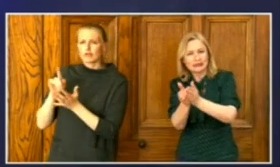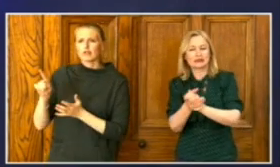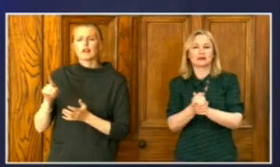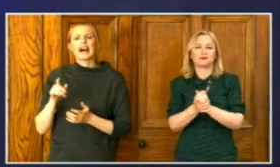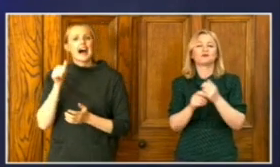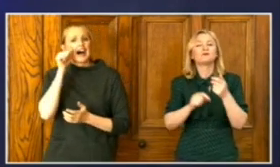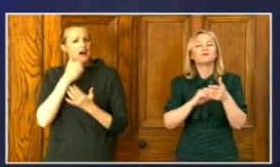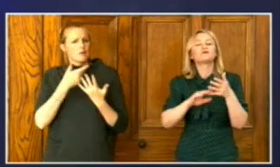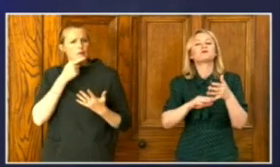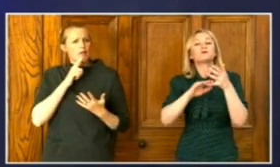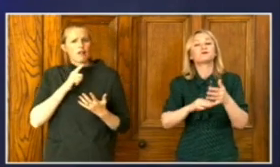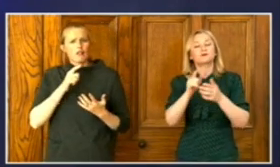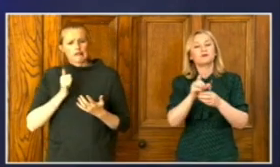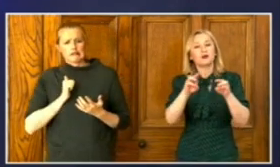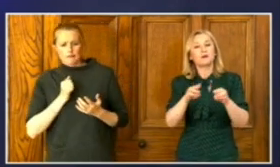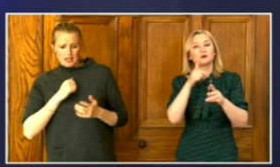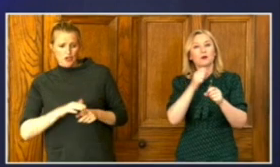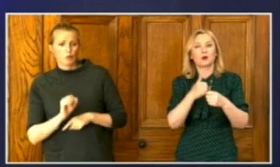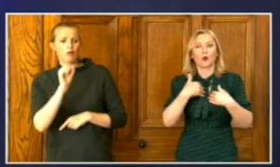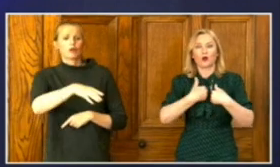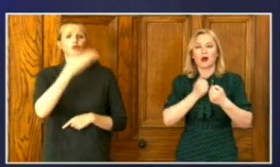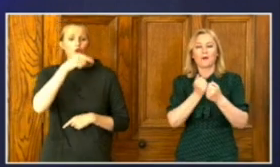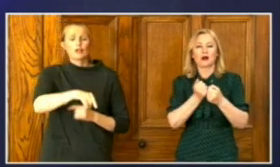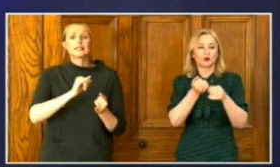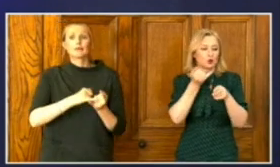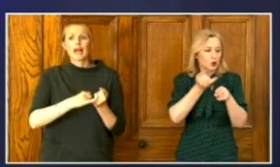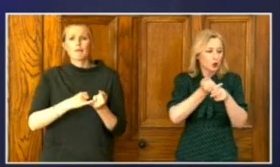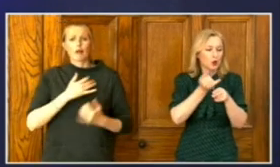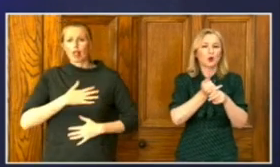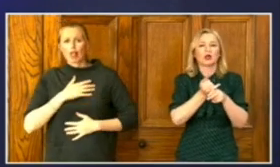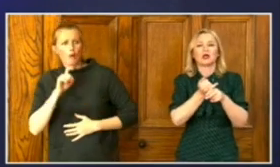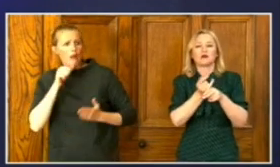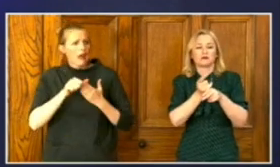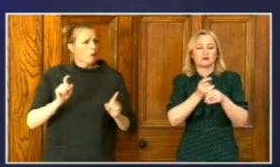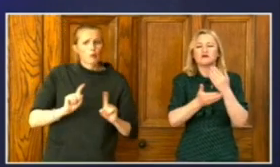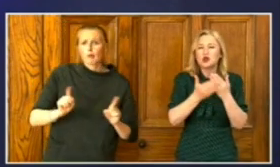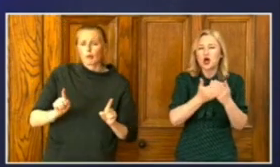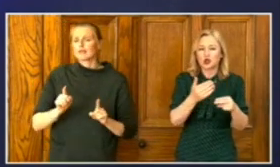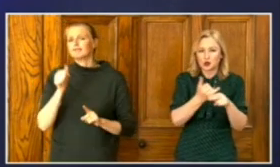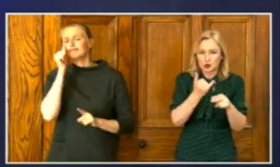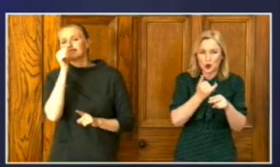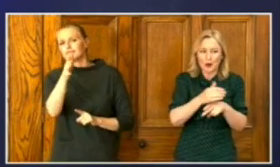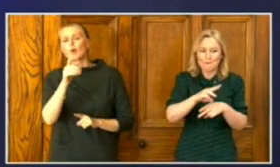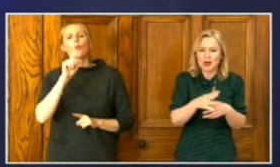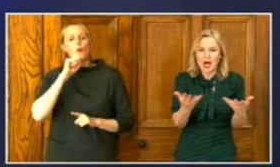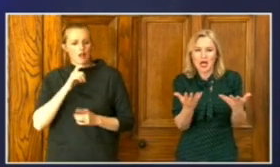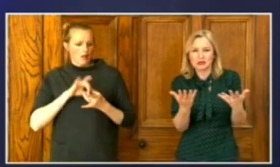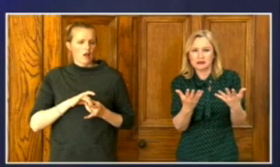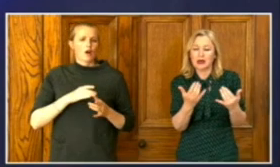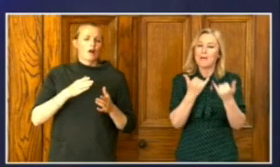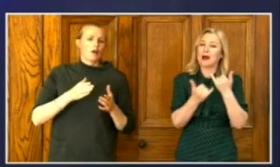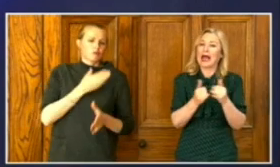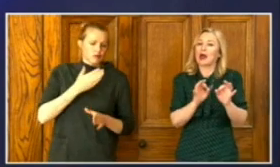school places, the Education Authority has clarified that they will be issuing letters to parents on behalf of schools and playgroups to